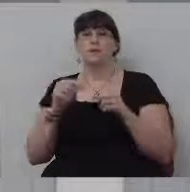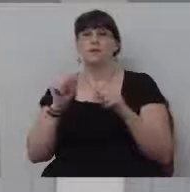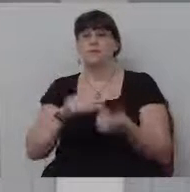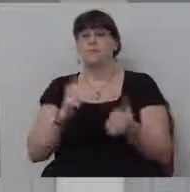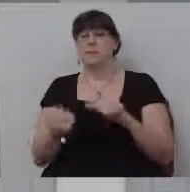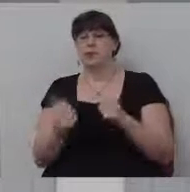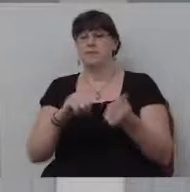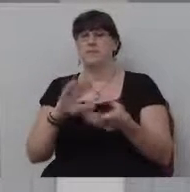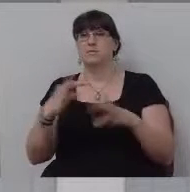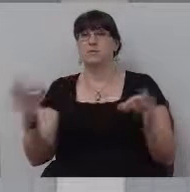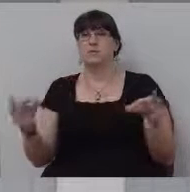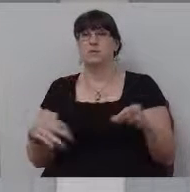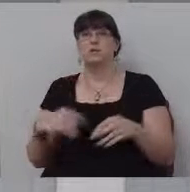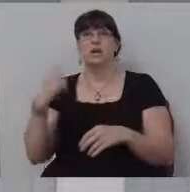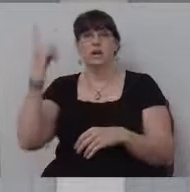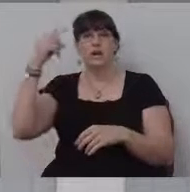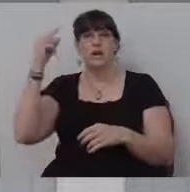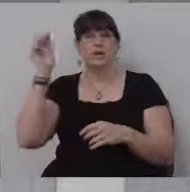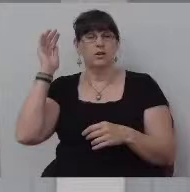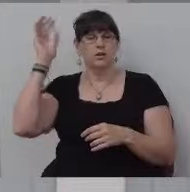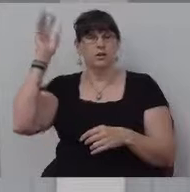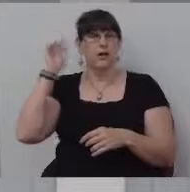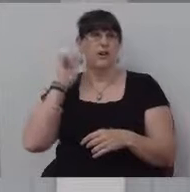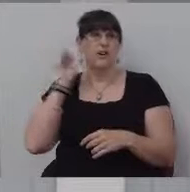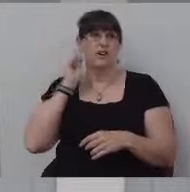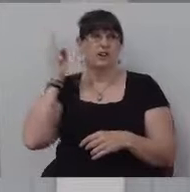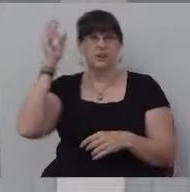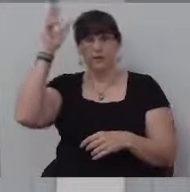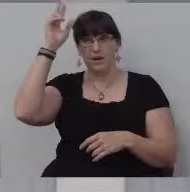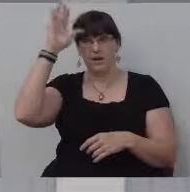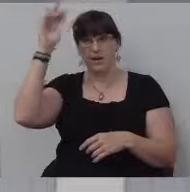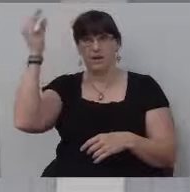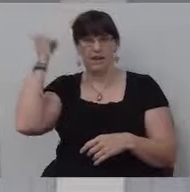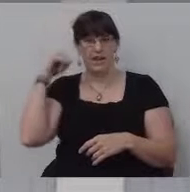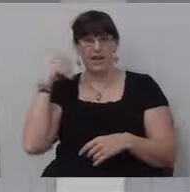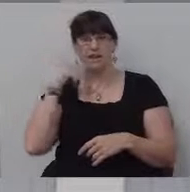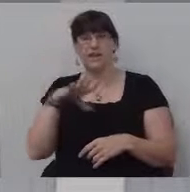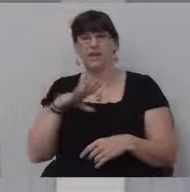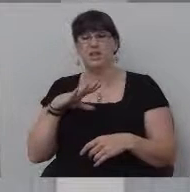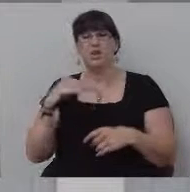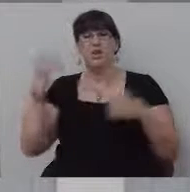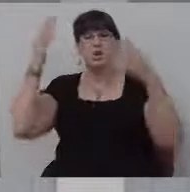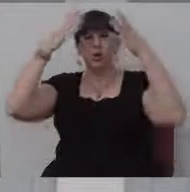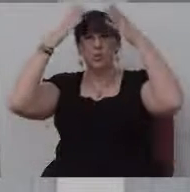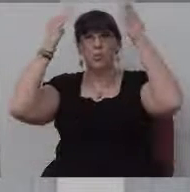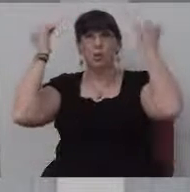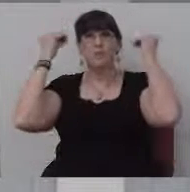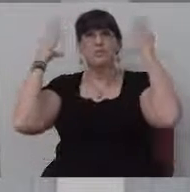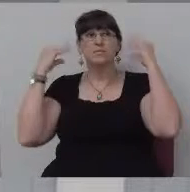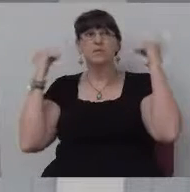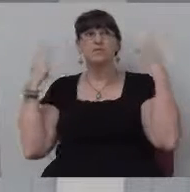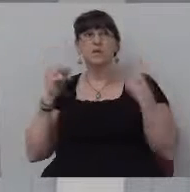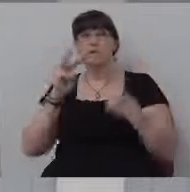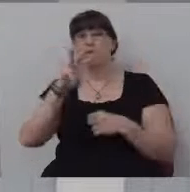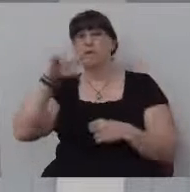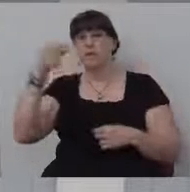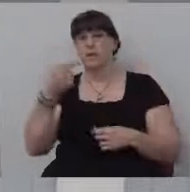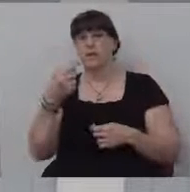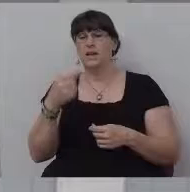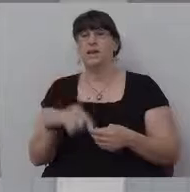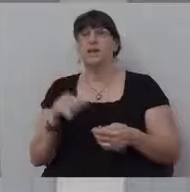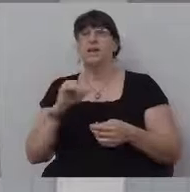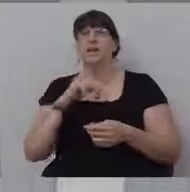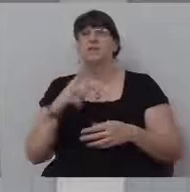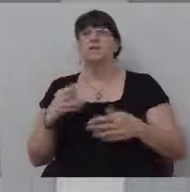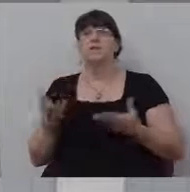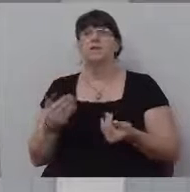story about a lady getting baptized. She wore a wig and I don't know why she just thought she didn't want to, you know, she wanted to, you know, have, you know, look pretty and all that kind